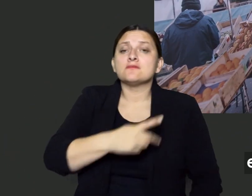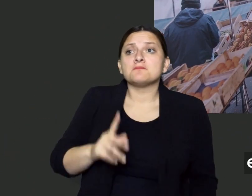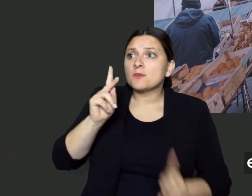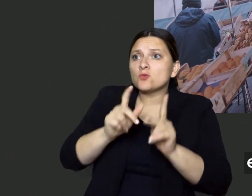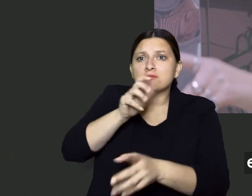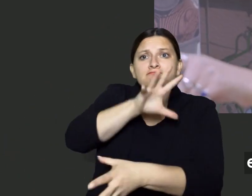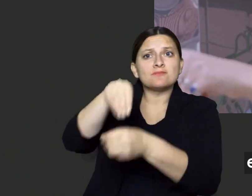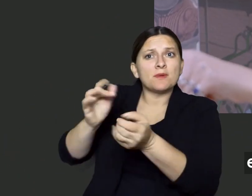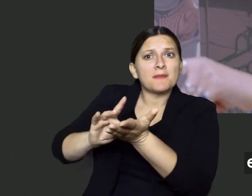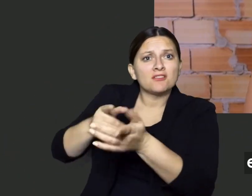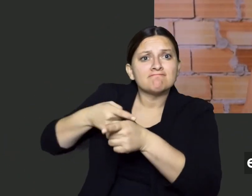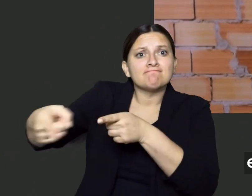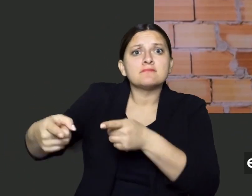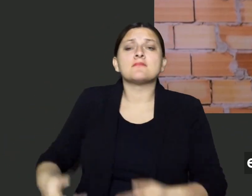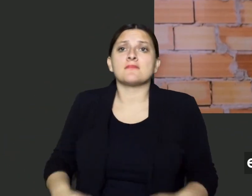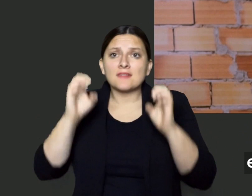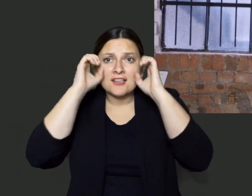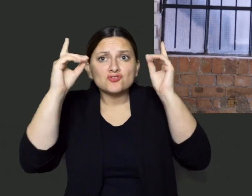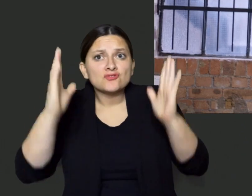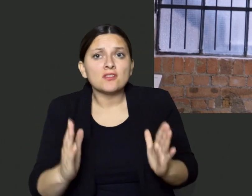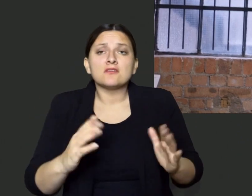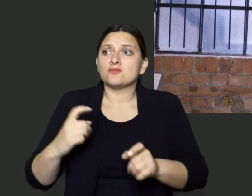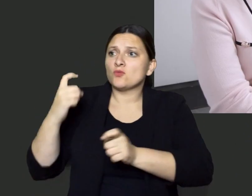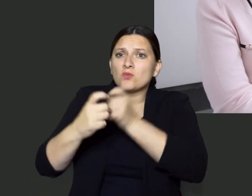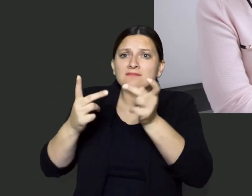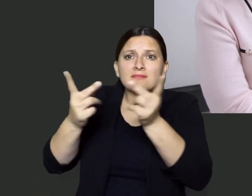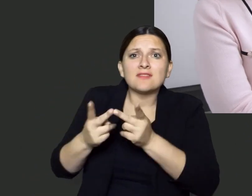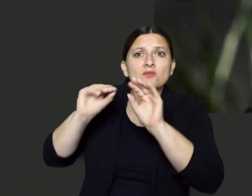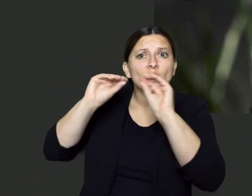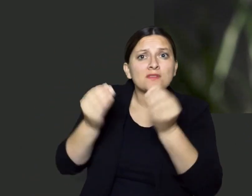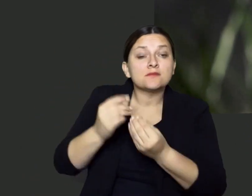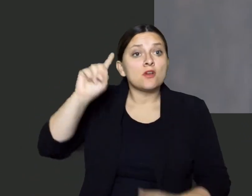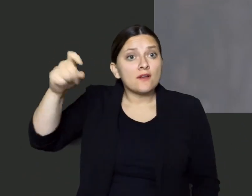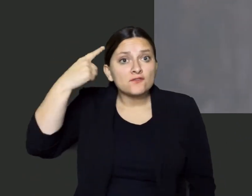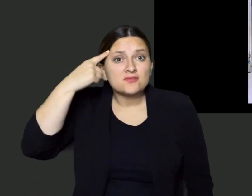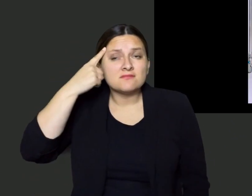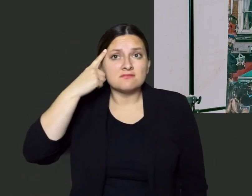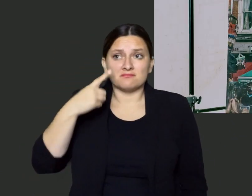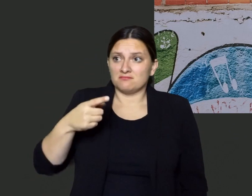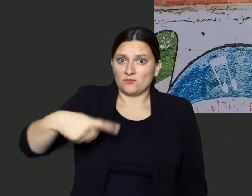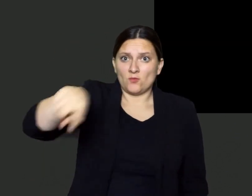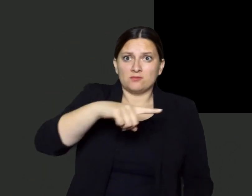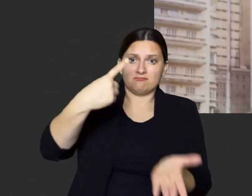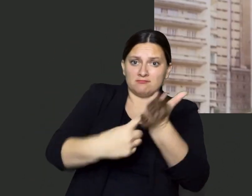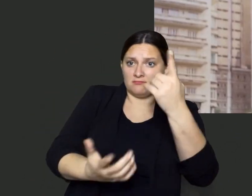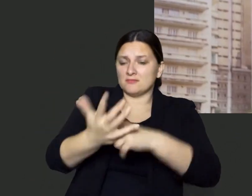educators, charities and governments. And to turn those conversations into action.